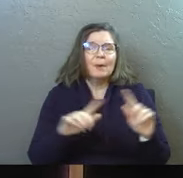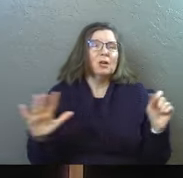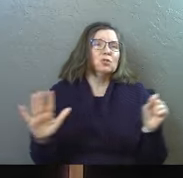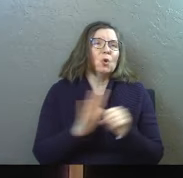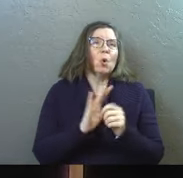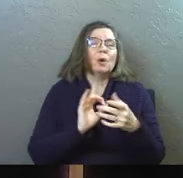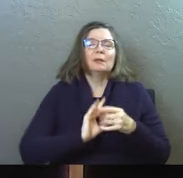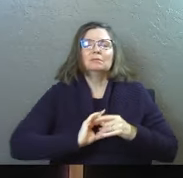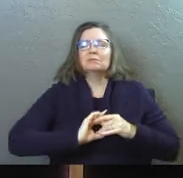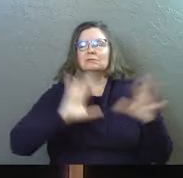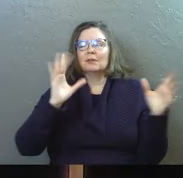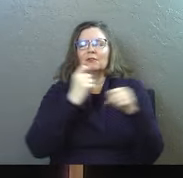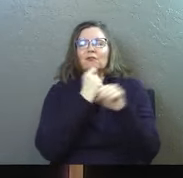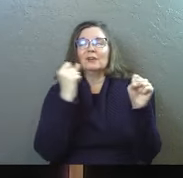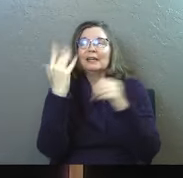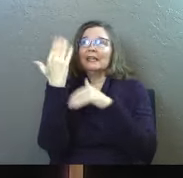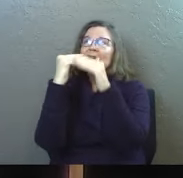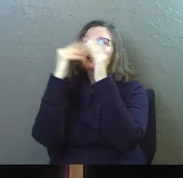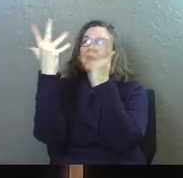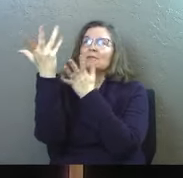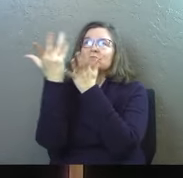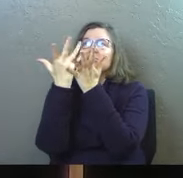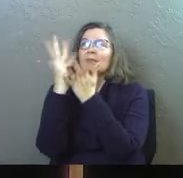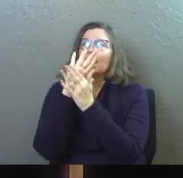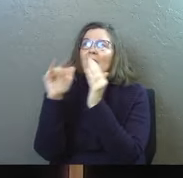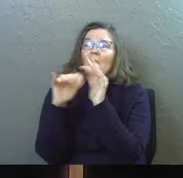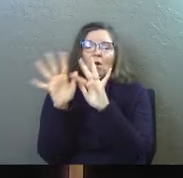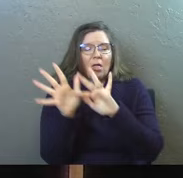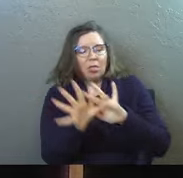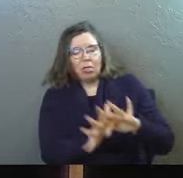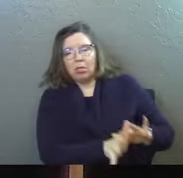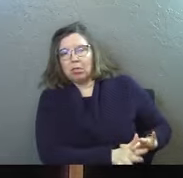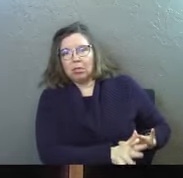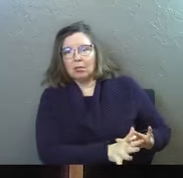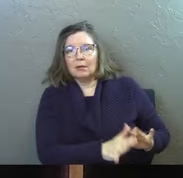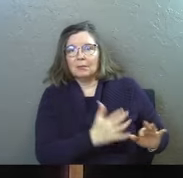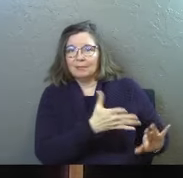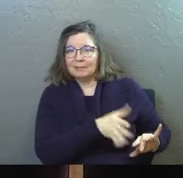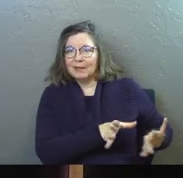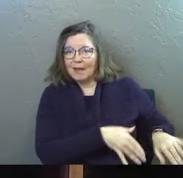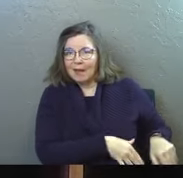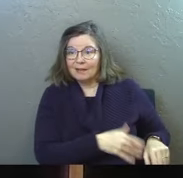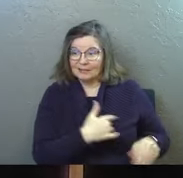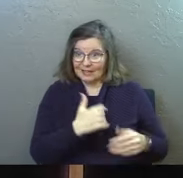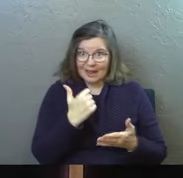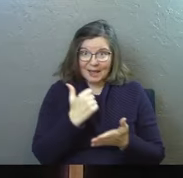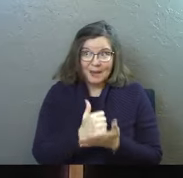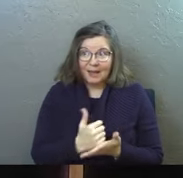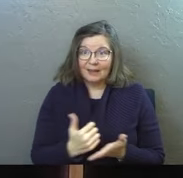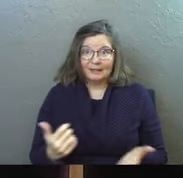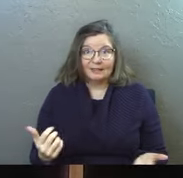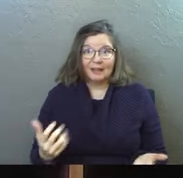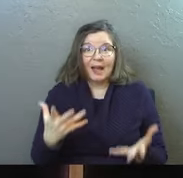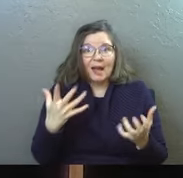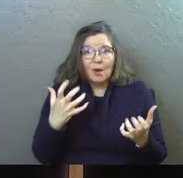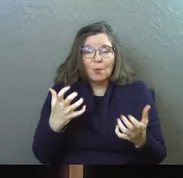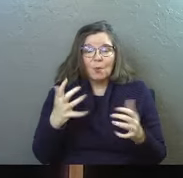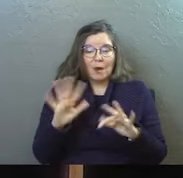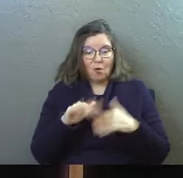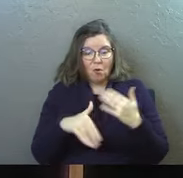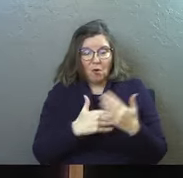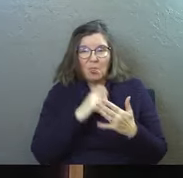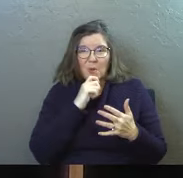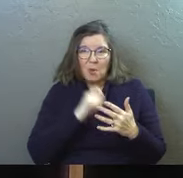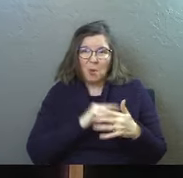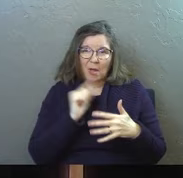totally free in heaven, leaving all of that old version of me behind. Can I get an amen? I want to leave